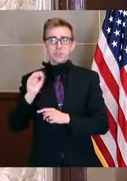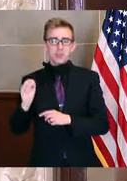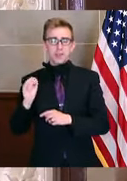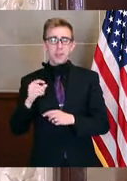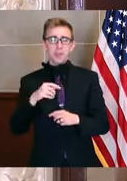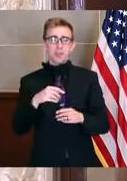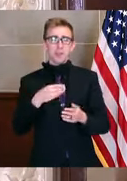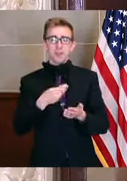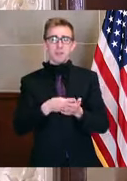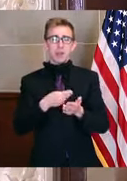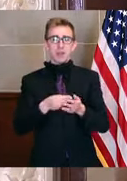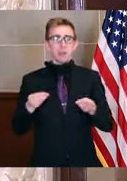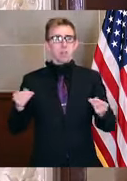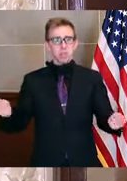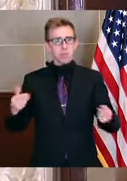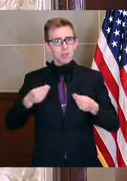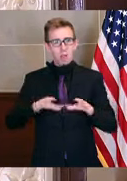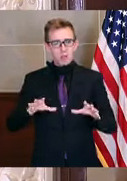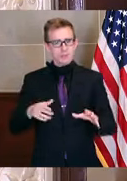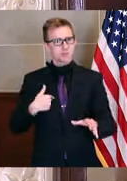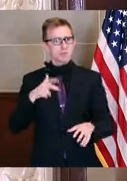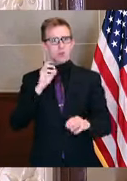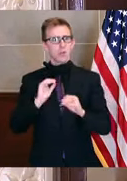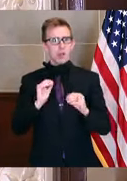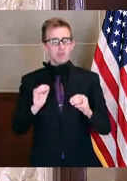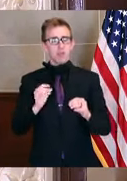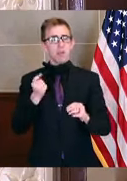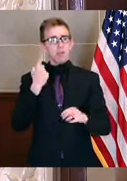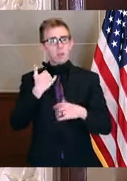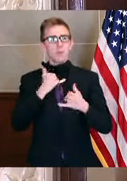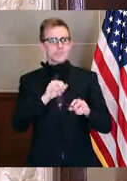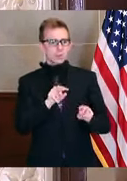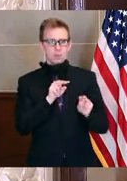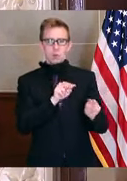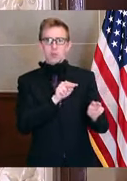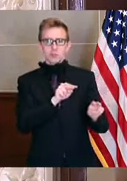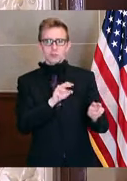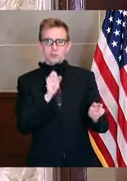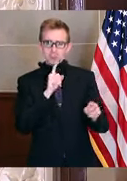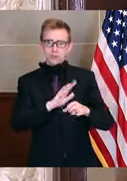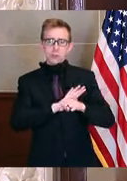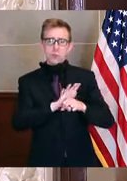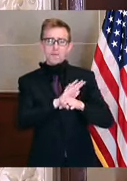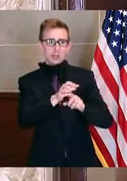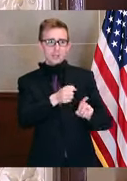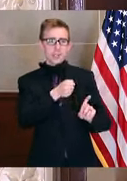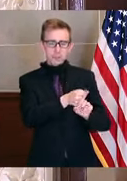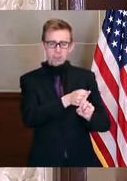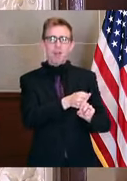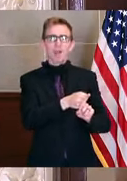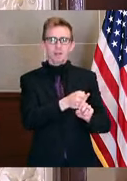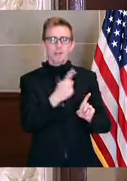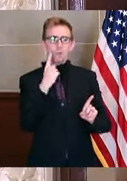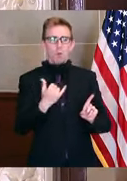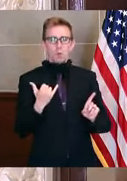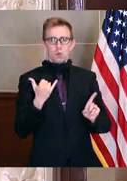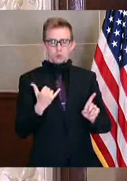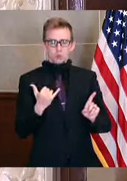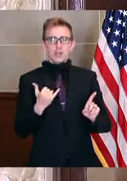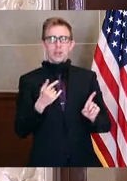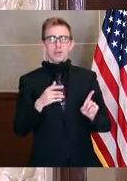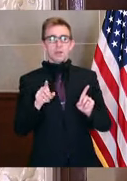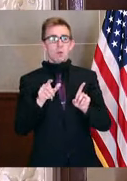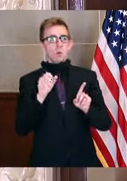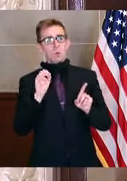or liquidation. However, we continue to closely monitor the impact of COVID-19 for the current impact and